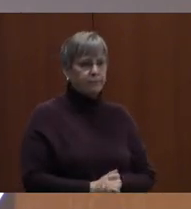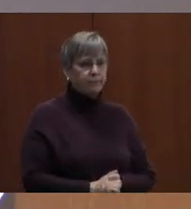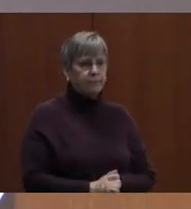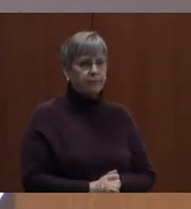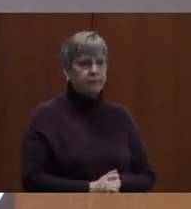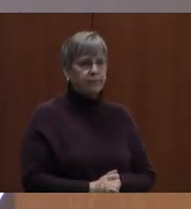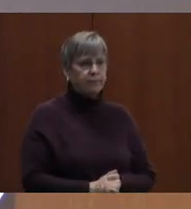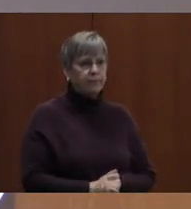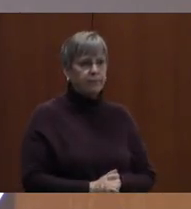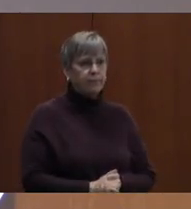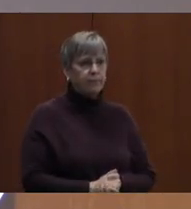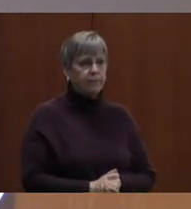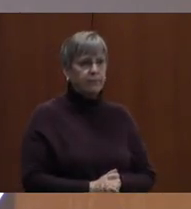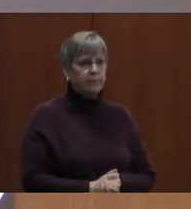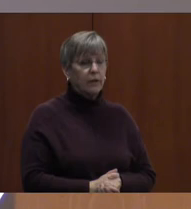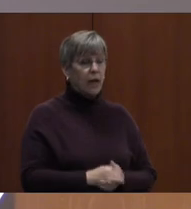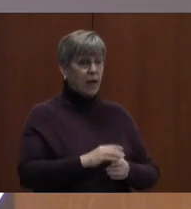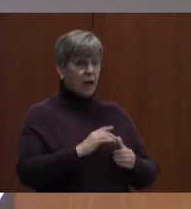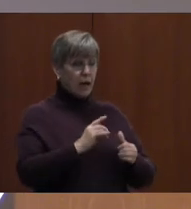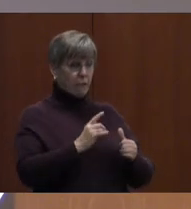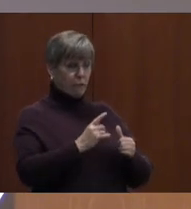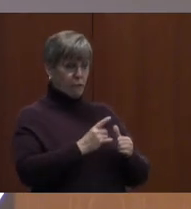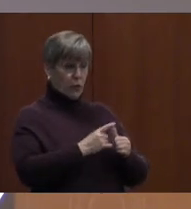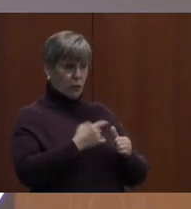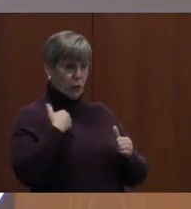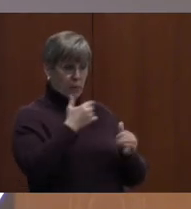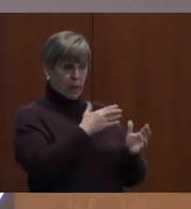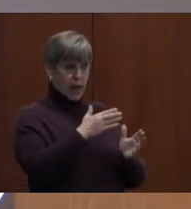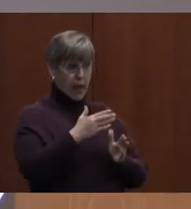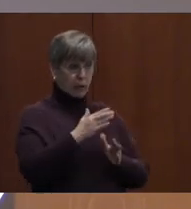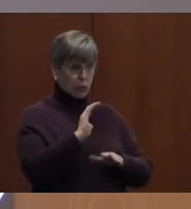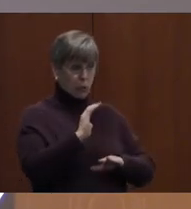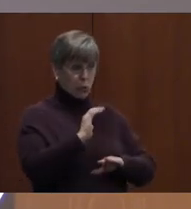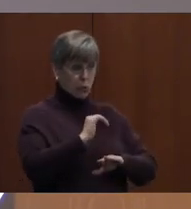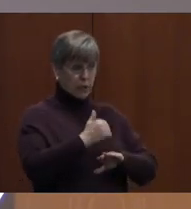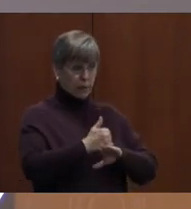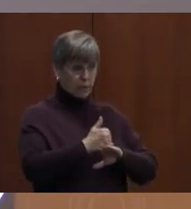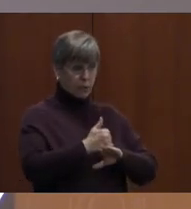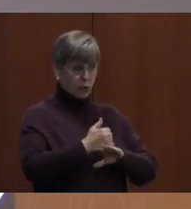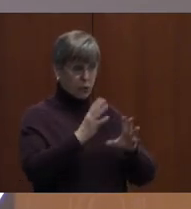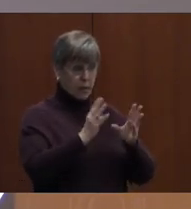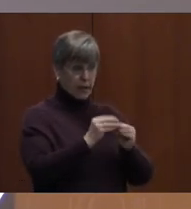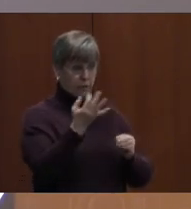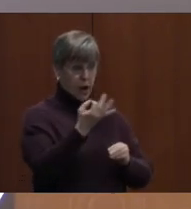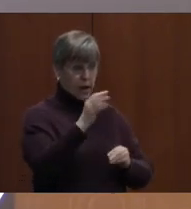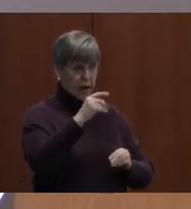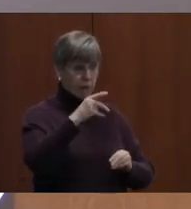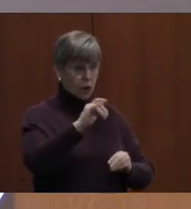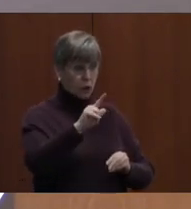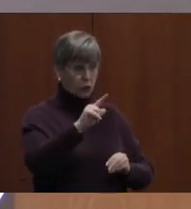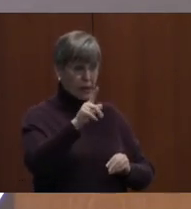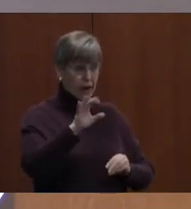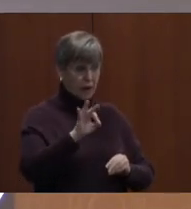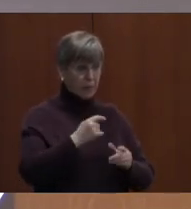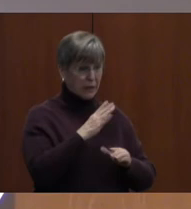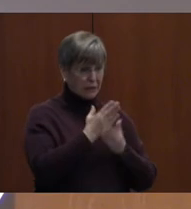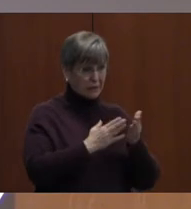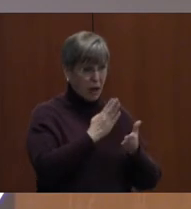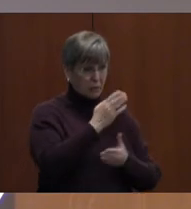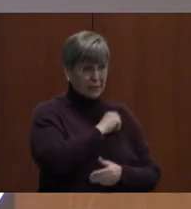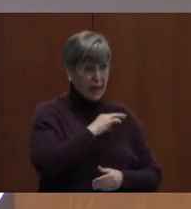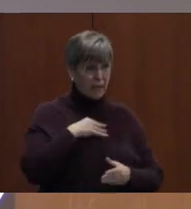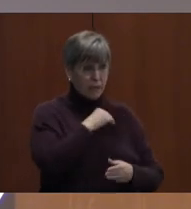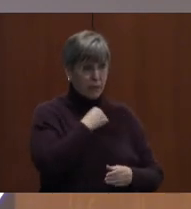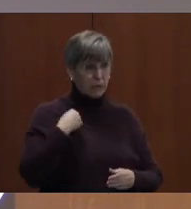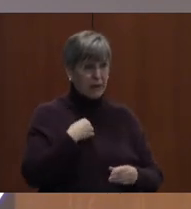we originally set up to meet on Friday, April 29th, but I guess a couple of the staff members had some